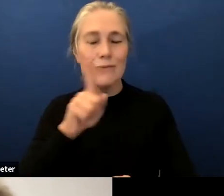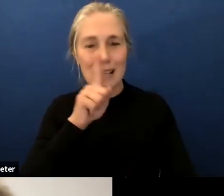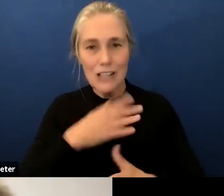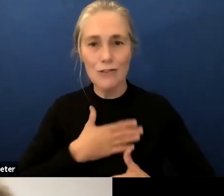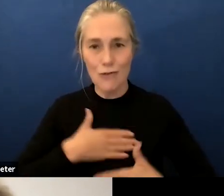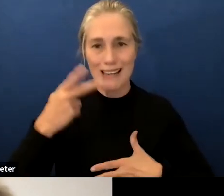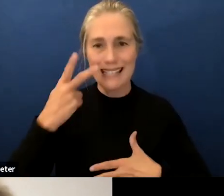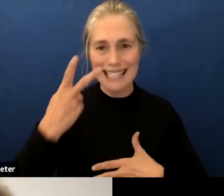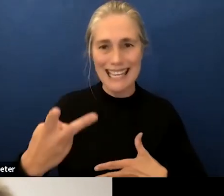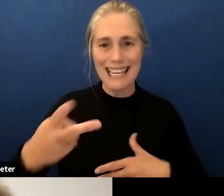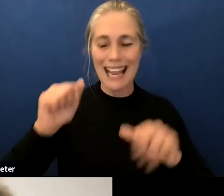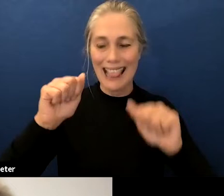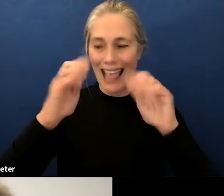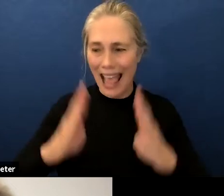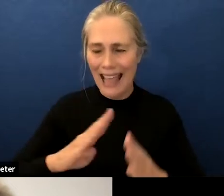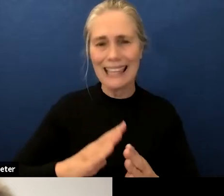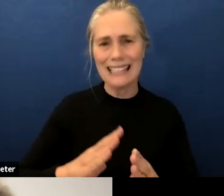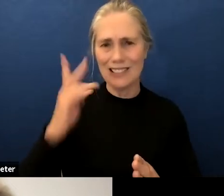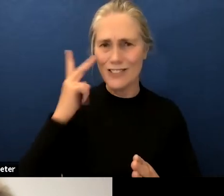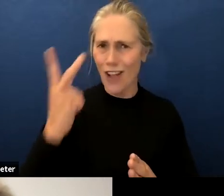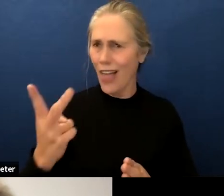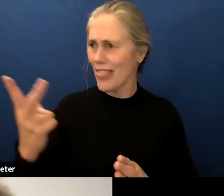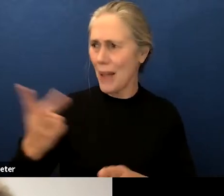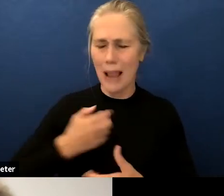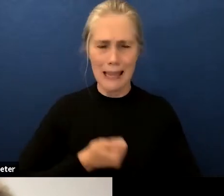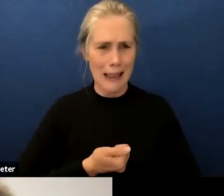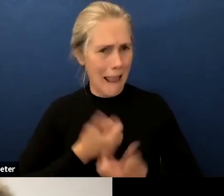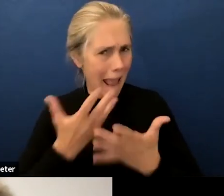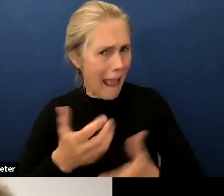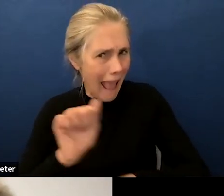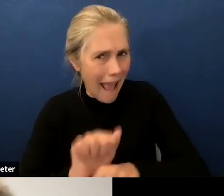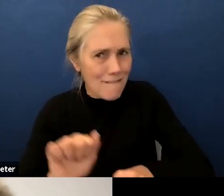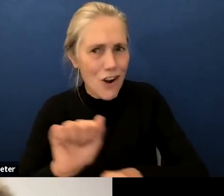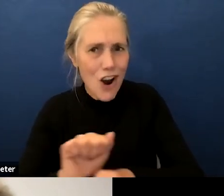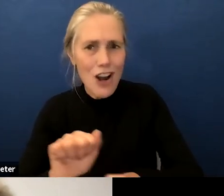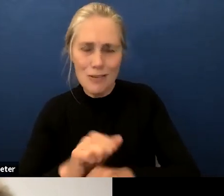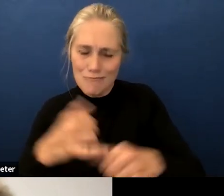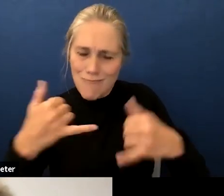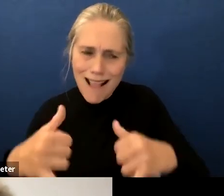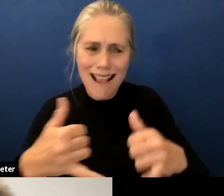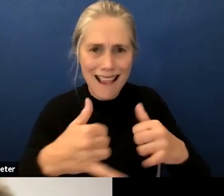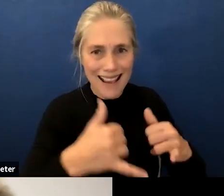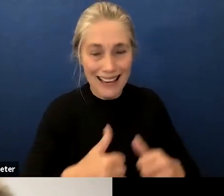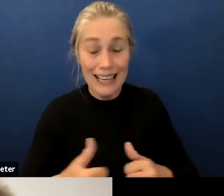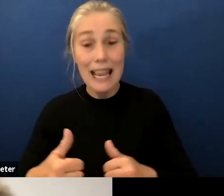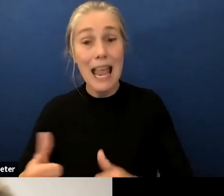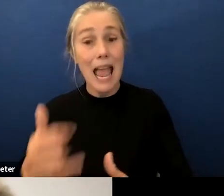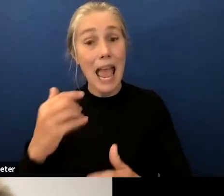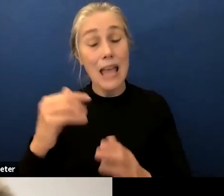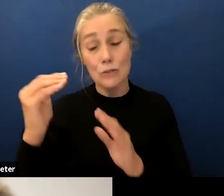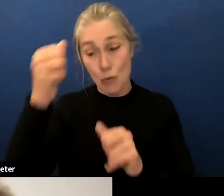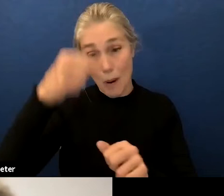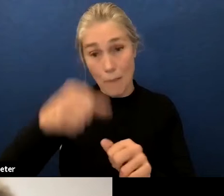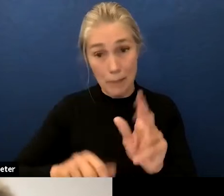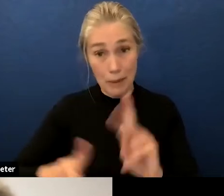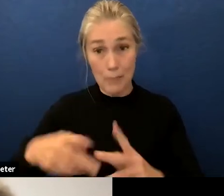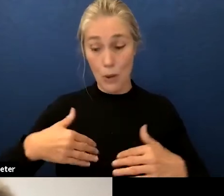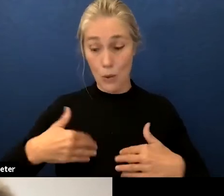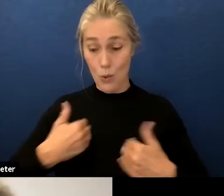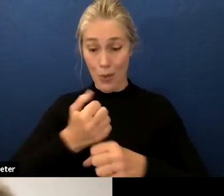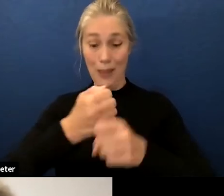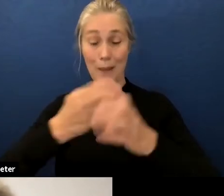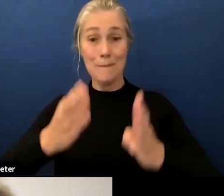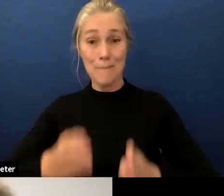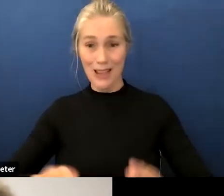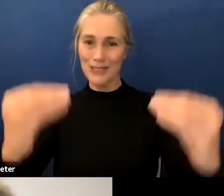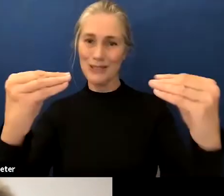it all their effort i'd also like to remind folks about the youth makers market that's coming up